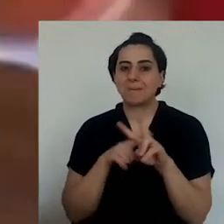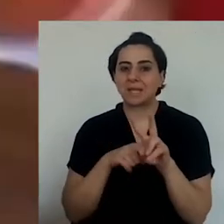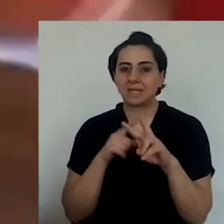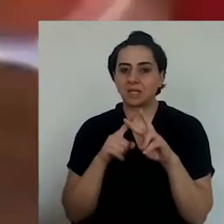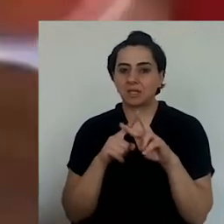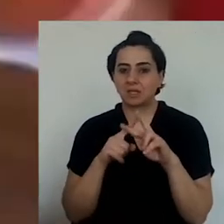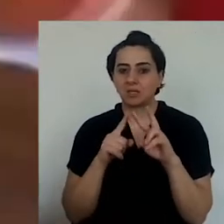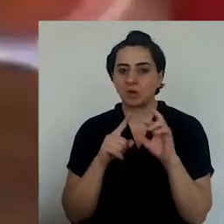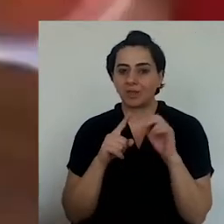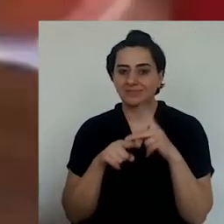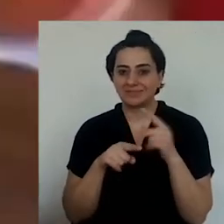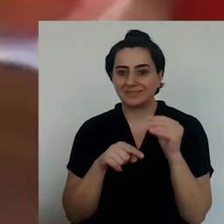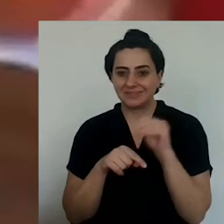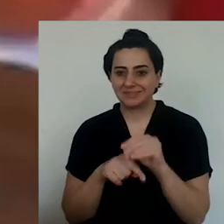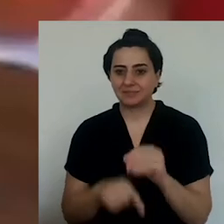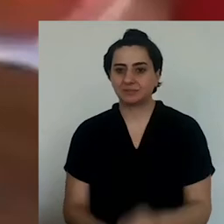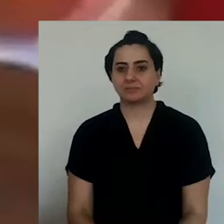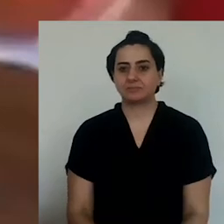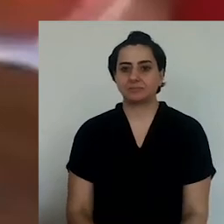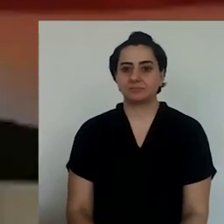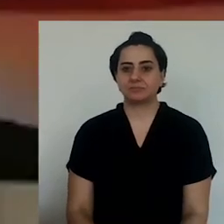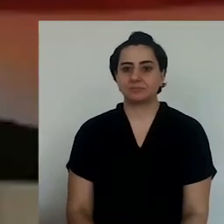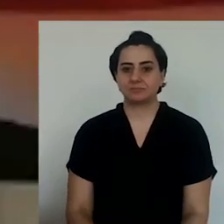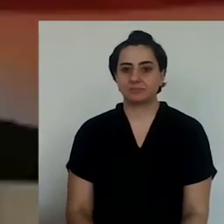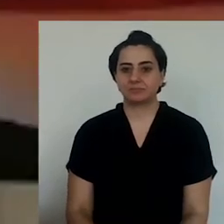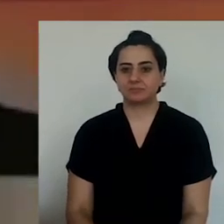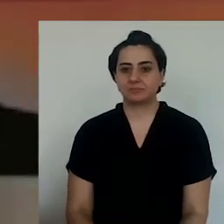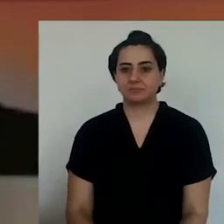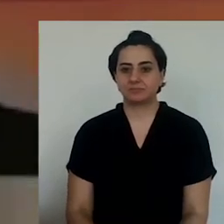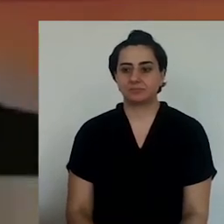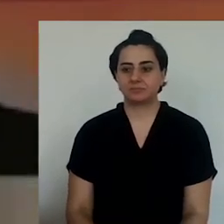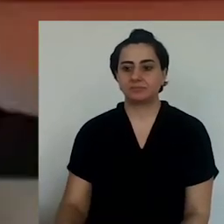This is like making mayonnaise.